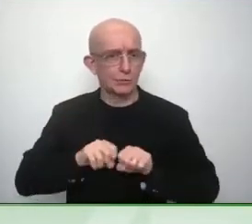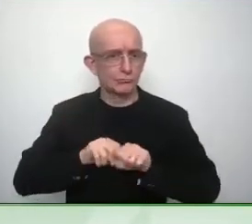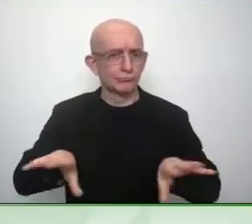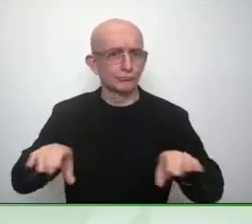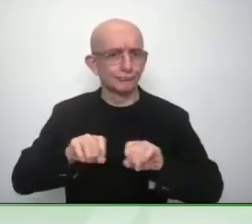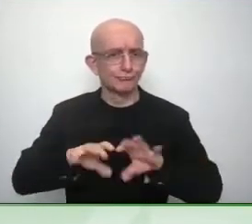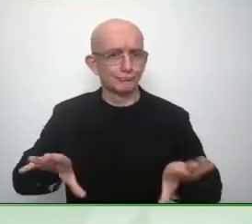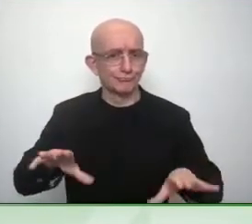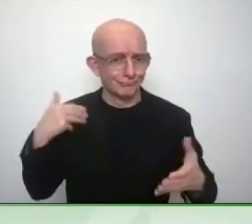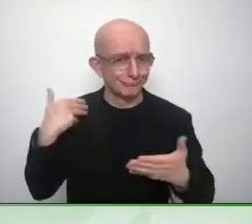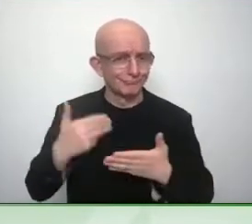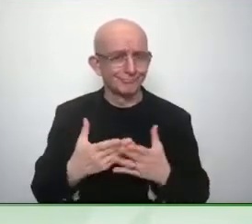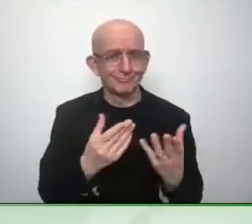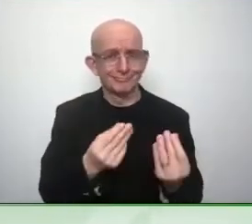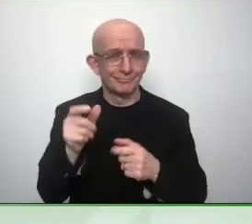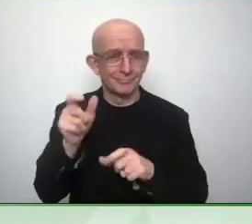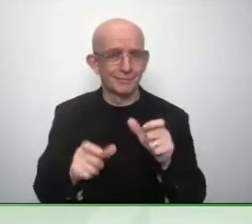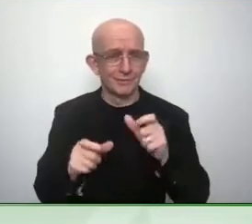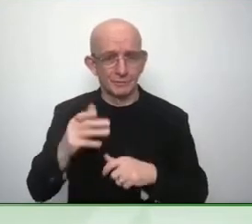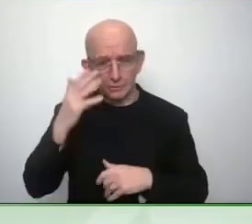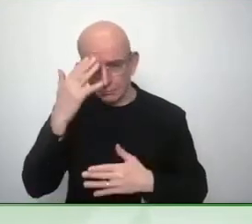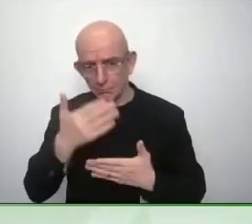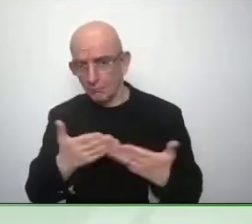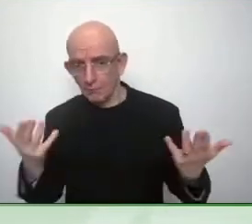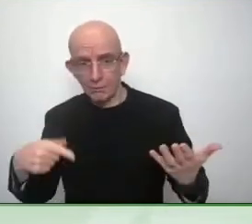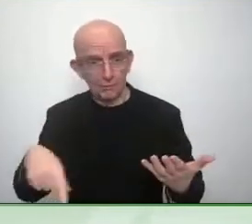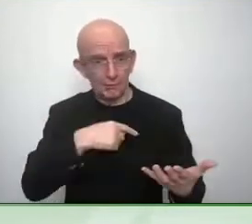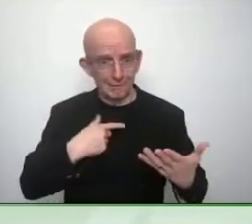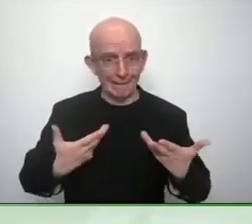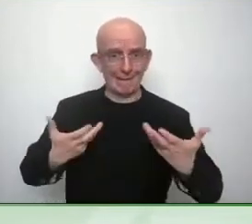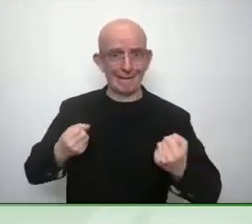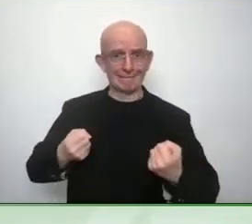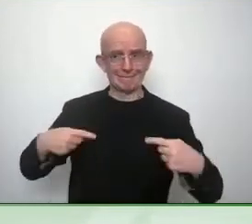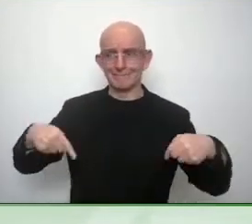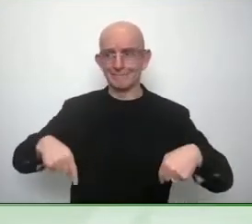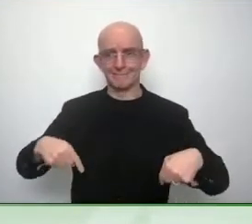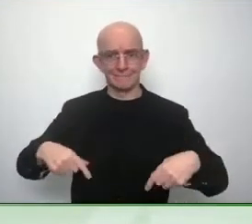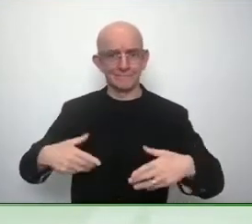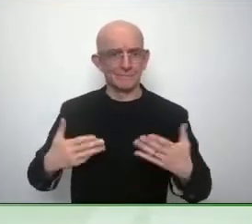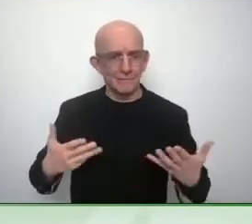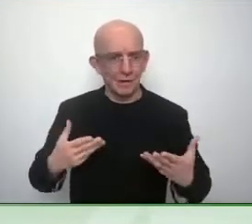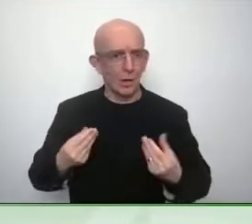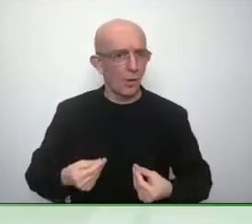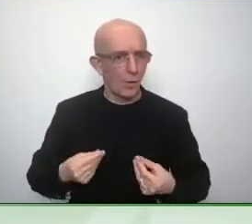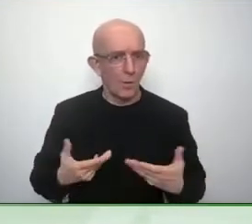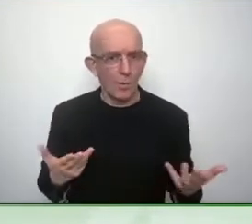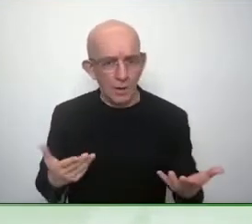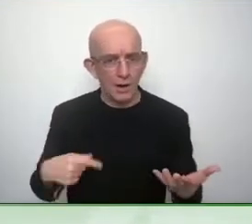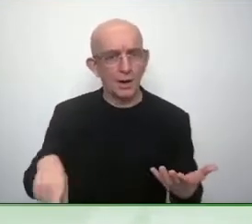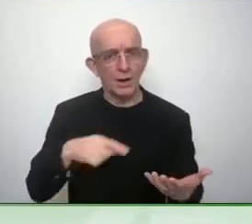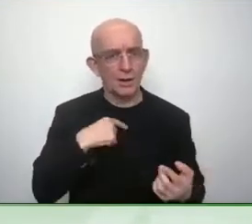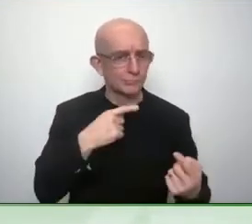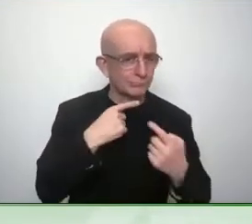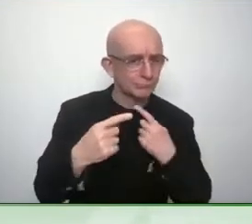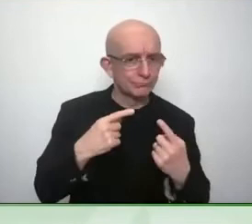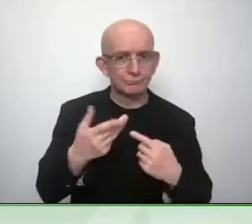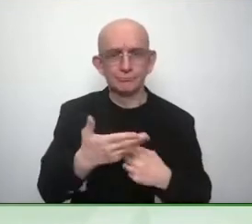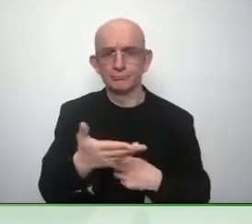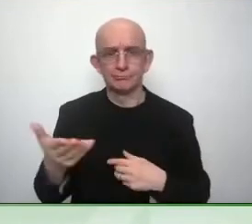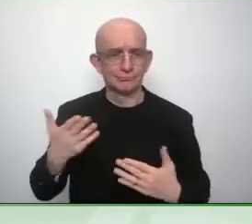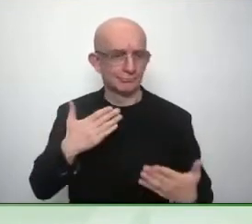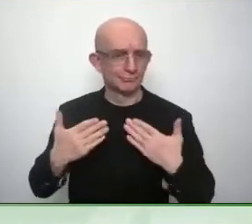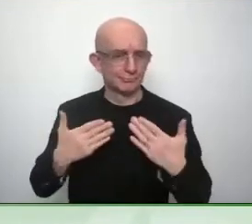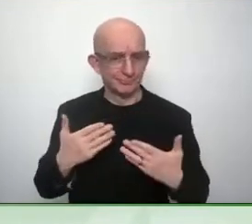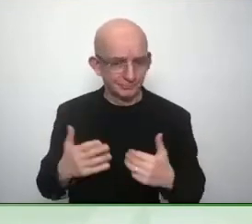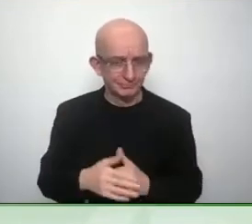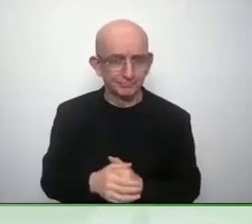need at ATOS to really get ready for you know the valuable 500 and I was asking advice and then I went to another um company Zebra